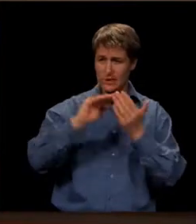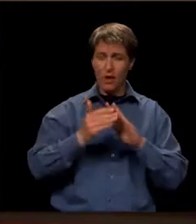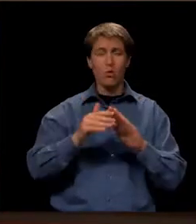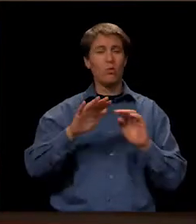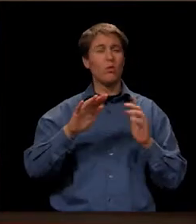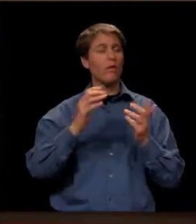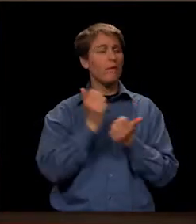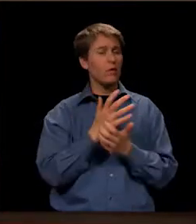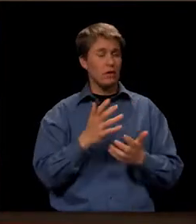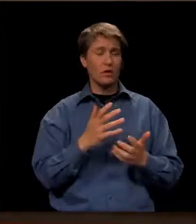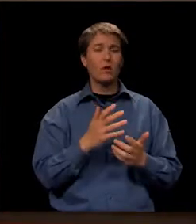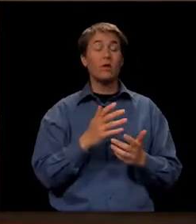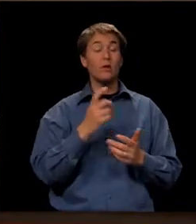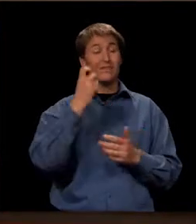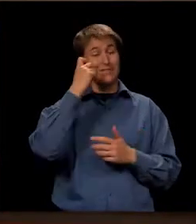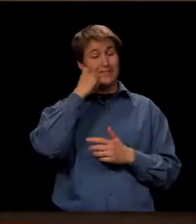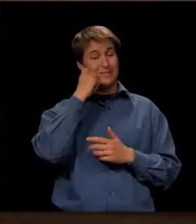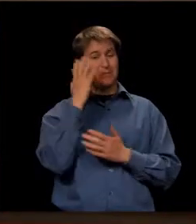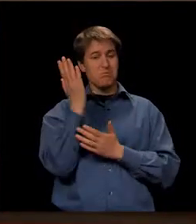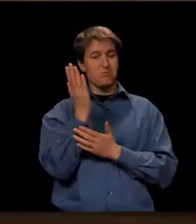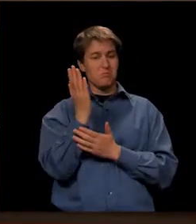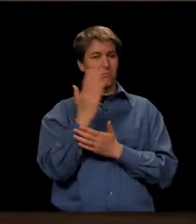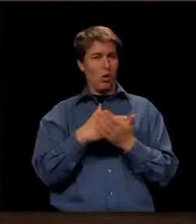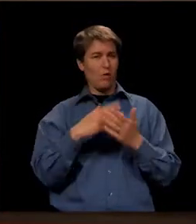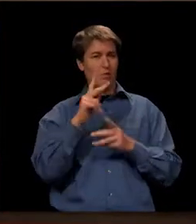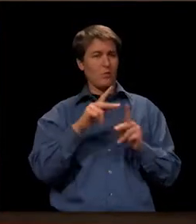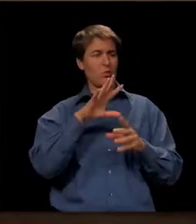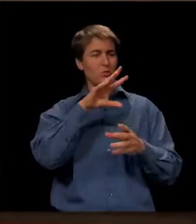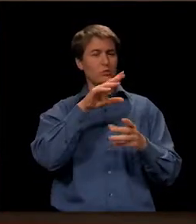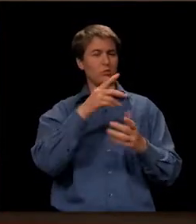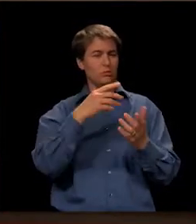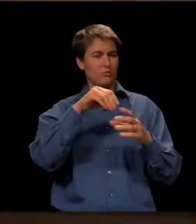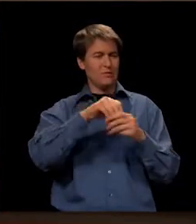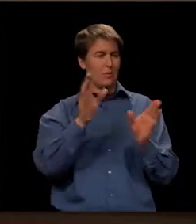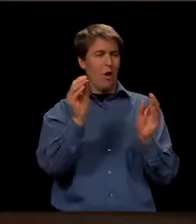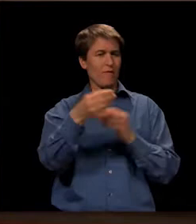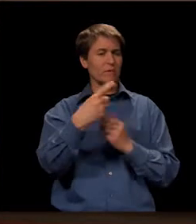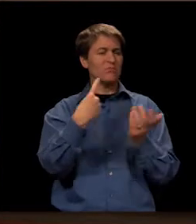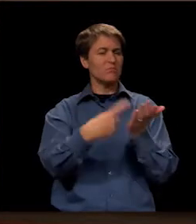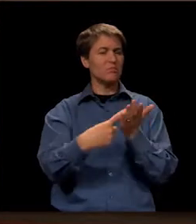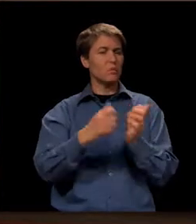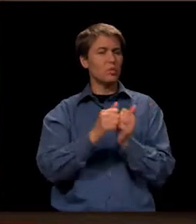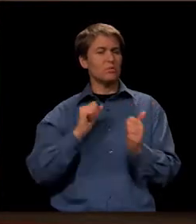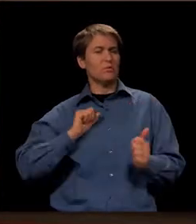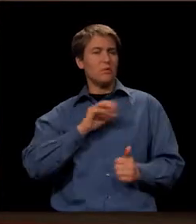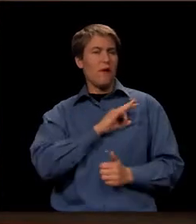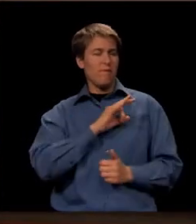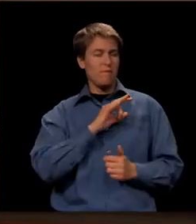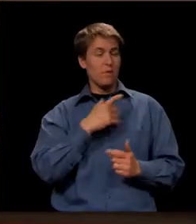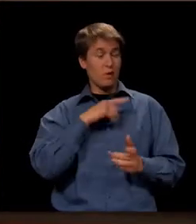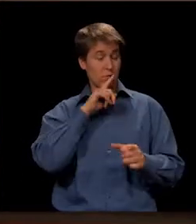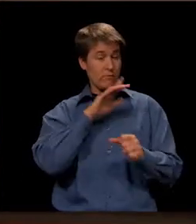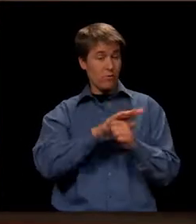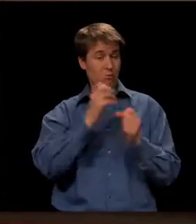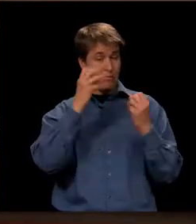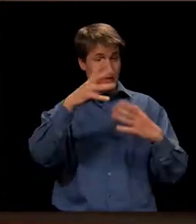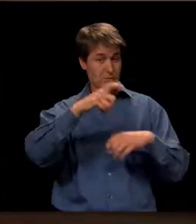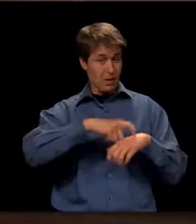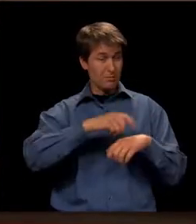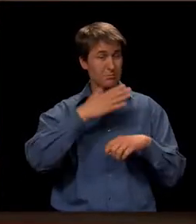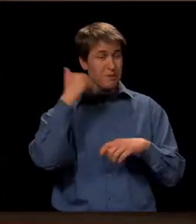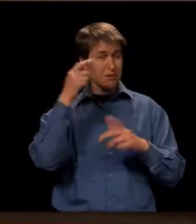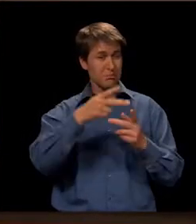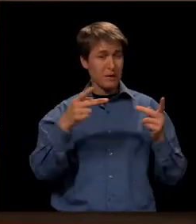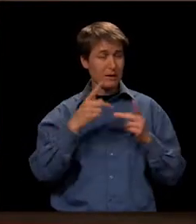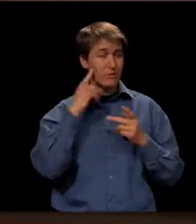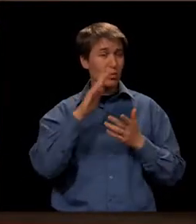Just recently, part of a coalition was in the office speaking with one of our staff members that the district's been working with, and they confirmed that many times, the best place